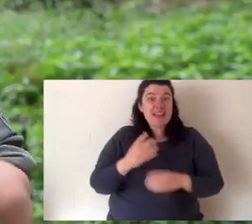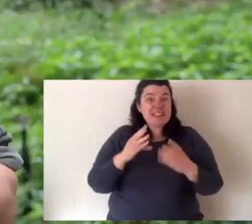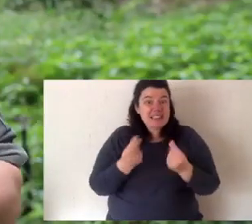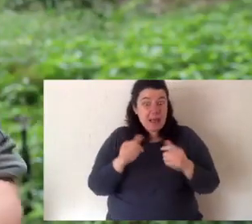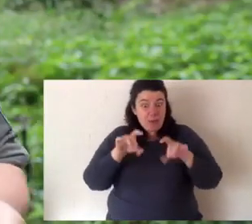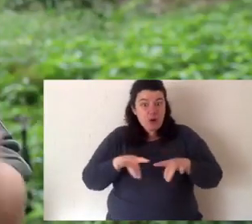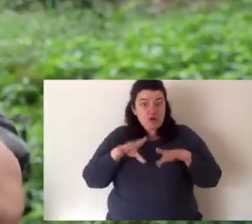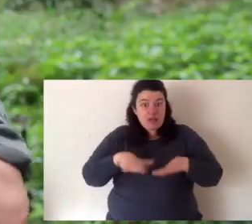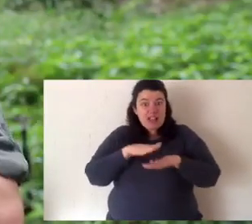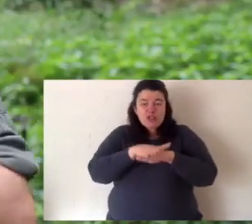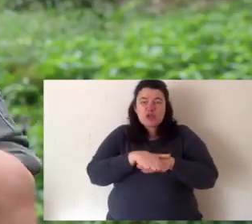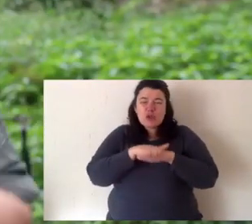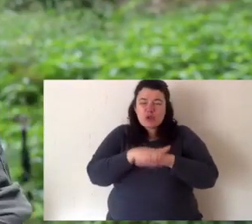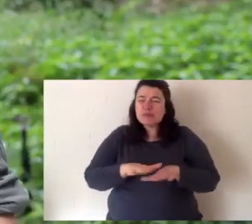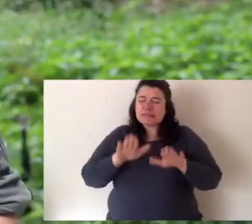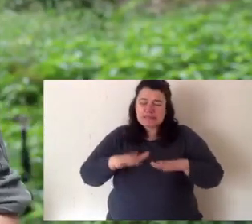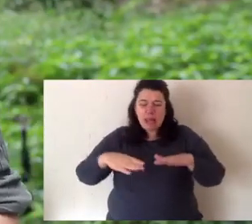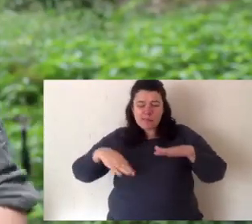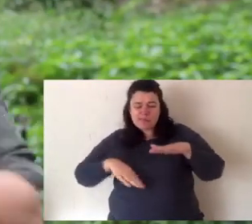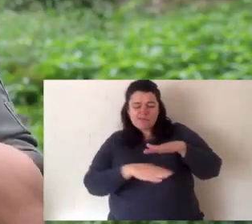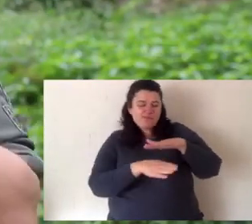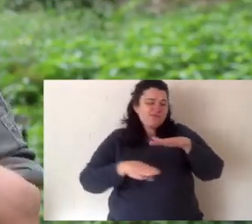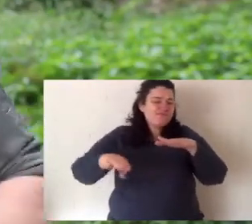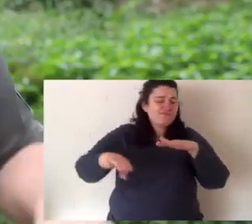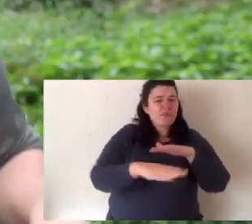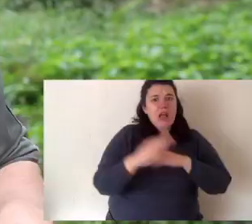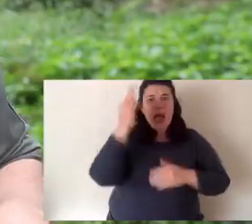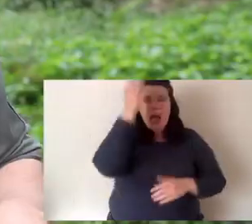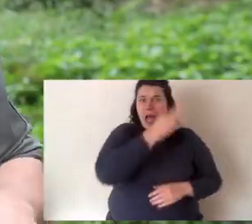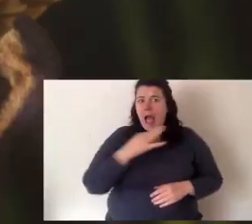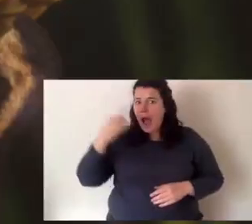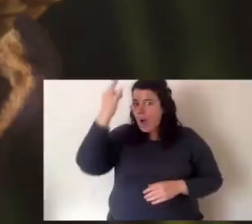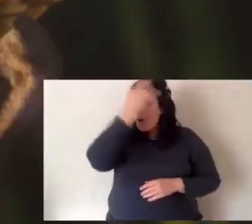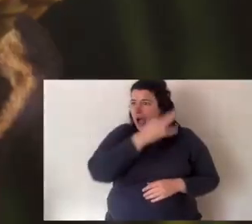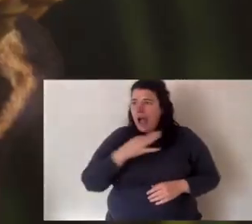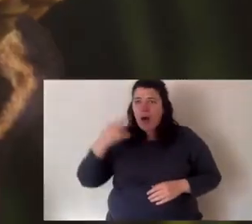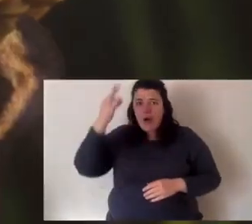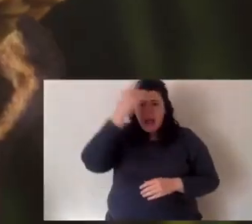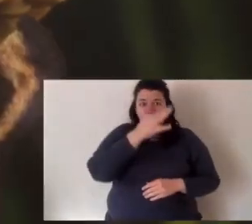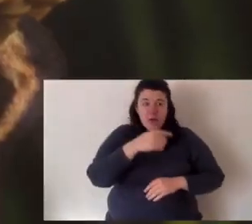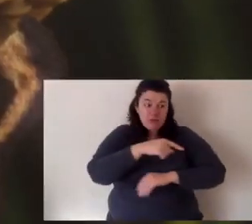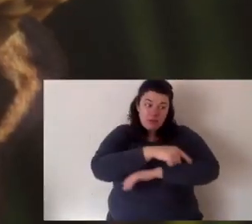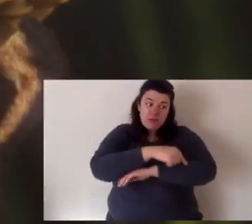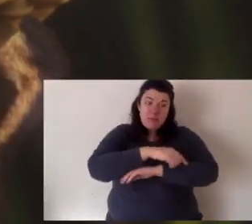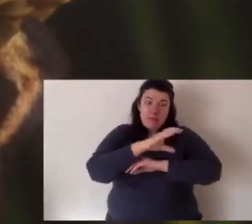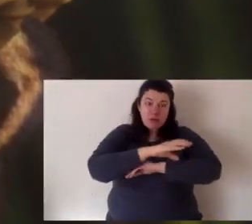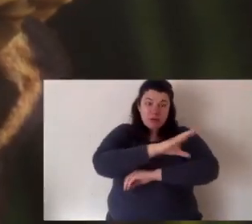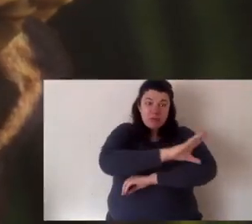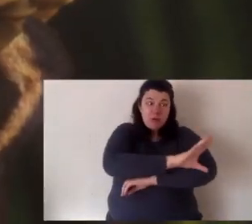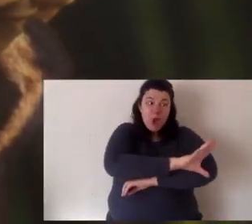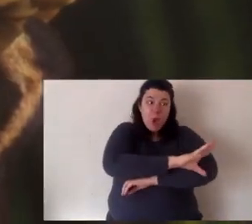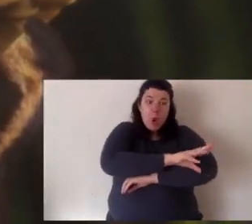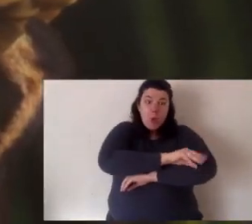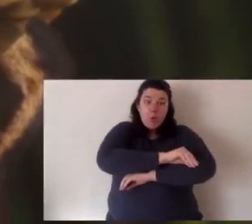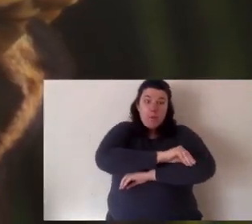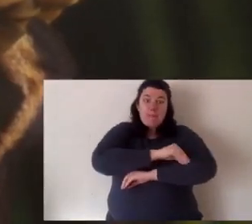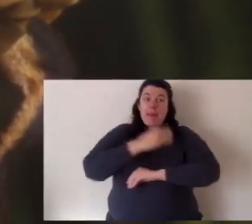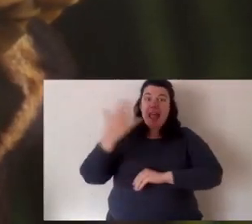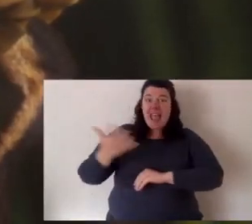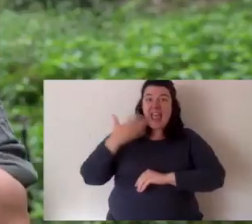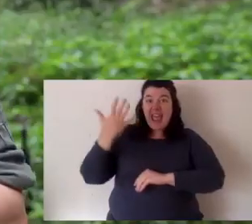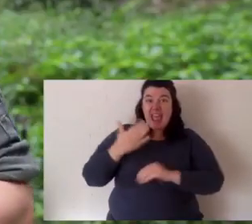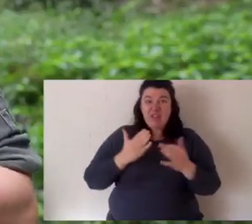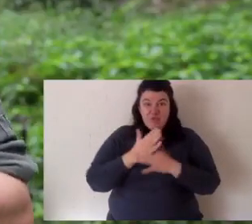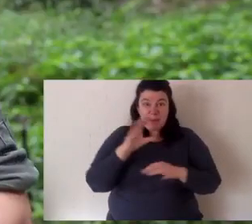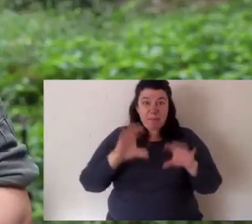species of Australian freshwater turtle can stay underwater for hours. And what they actually do is open their cloaca. And they draw water